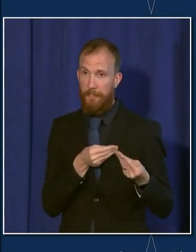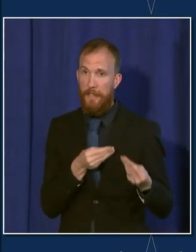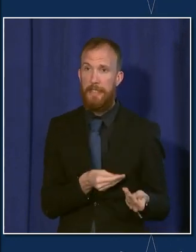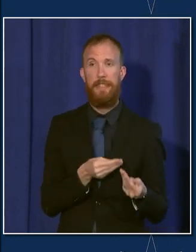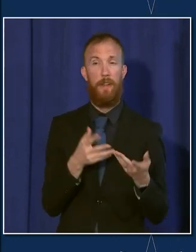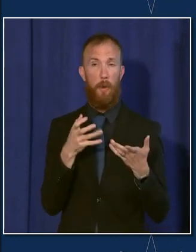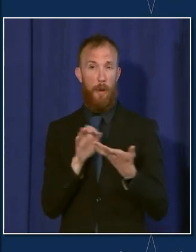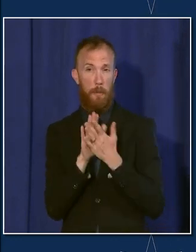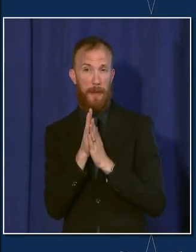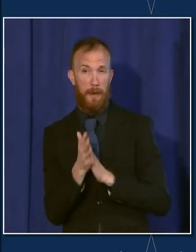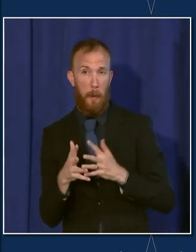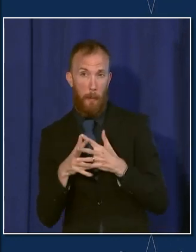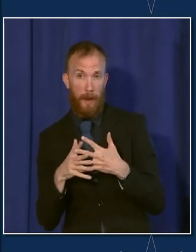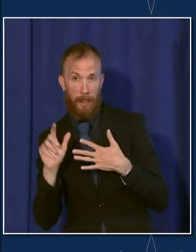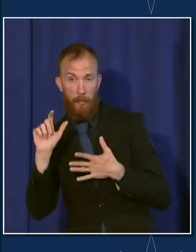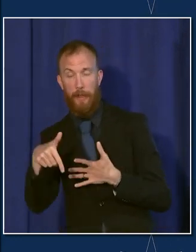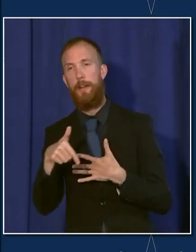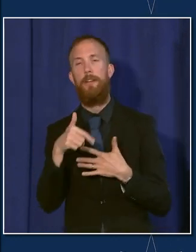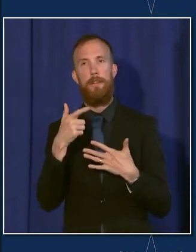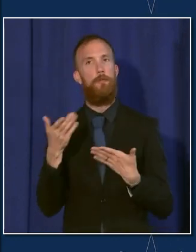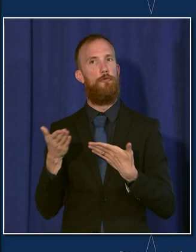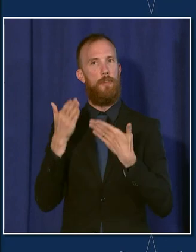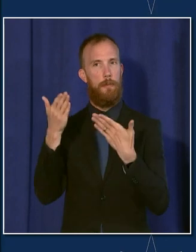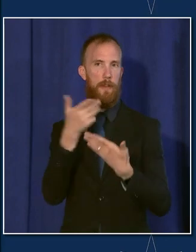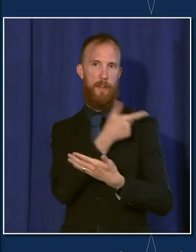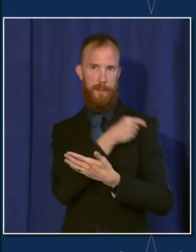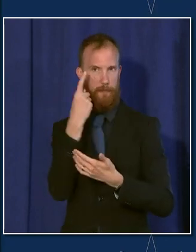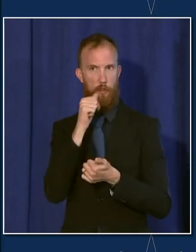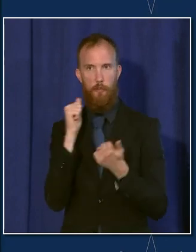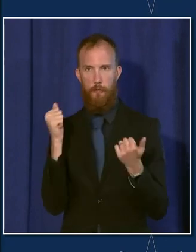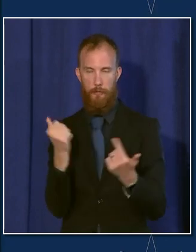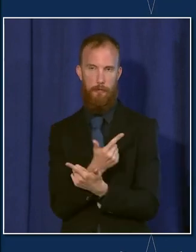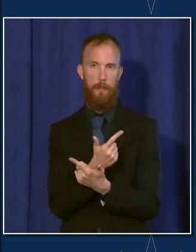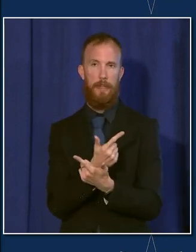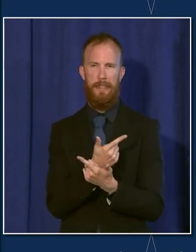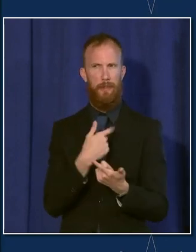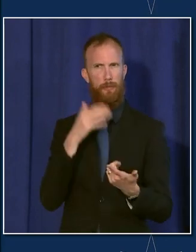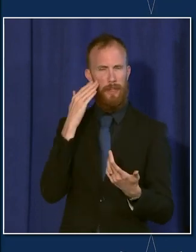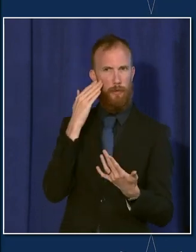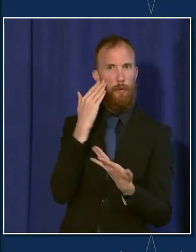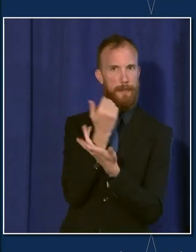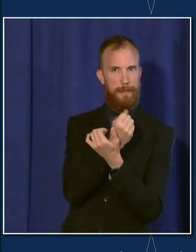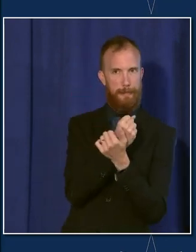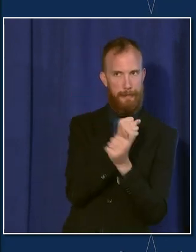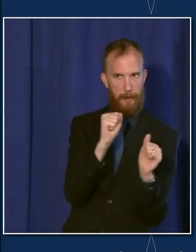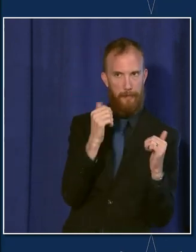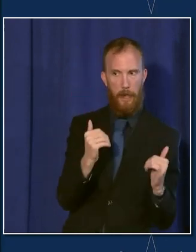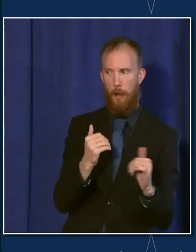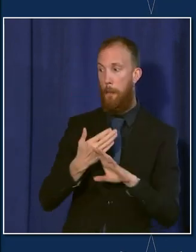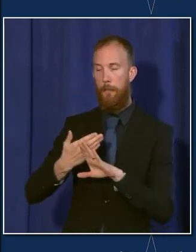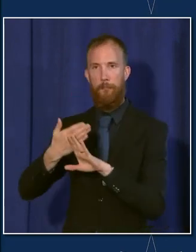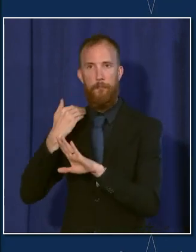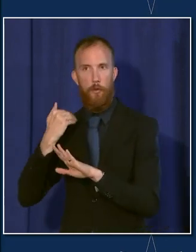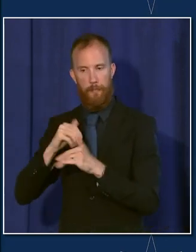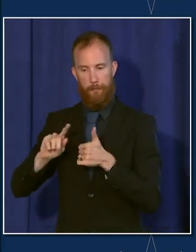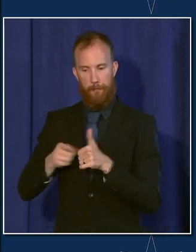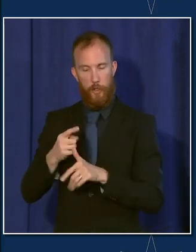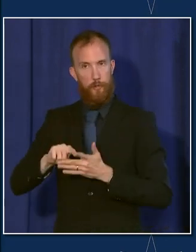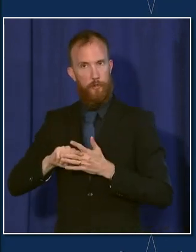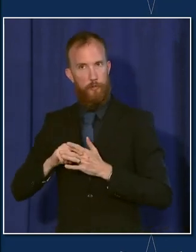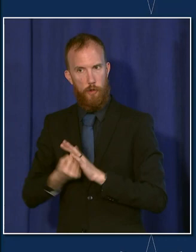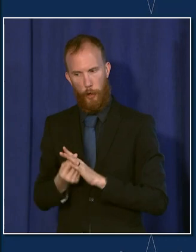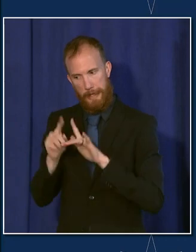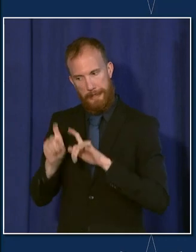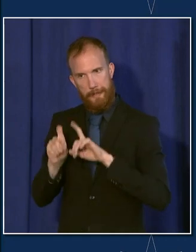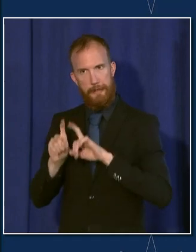recommended for all of them. And the data is showing the vaccine is safe for pregnant people. They were not in the original trials, which is why this was not part